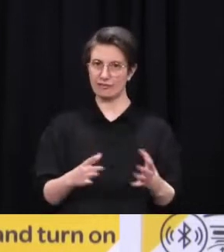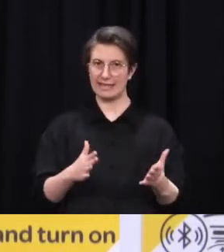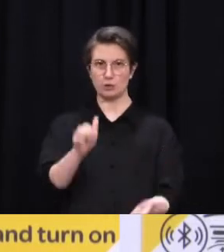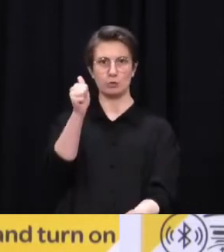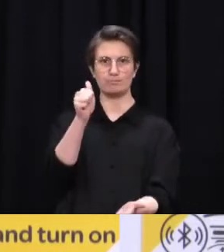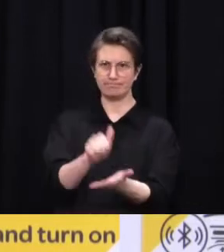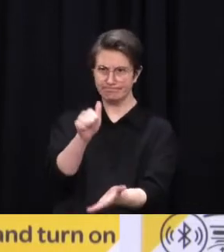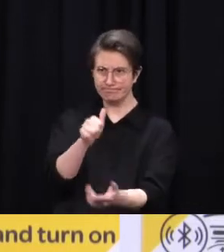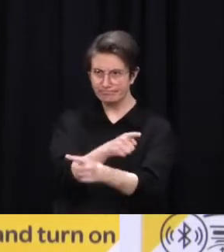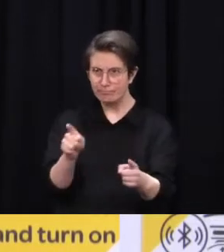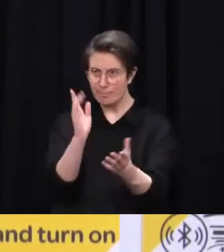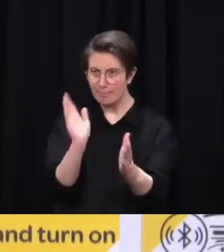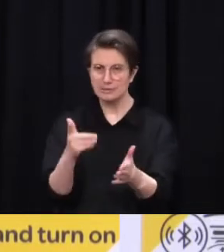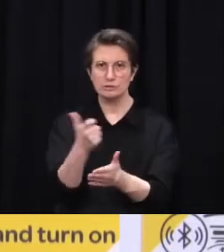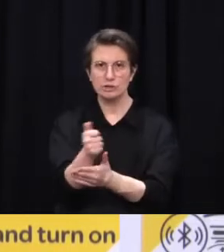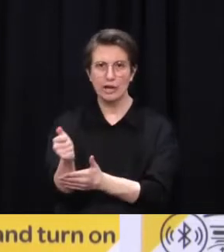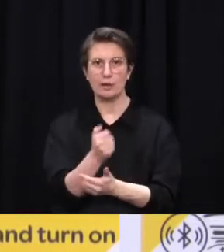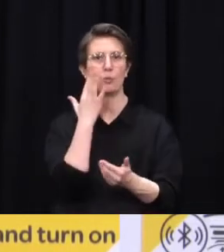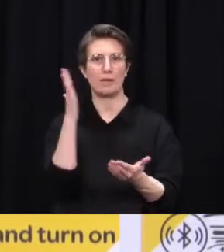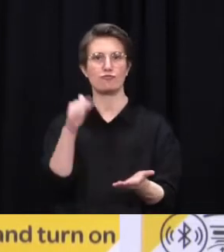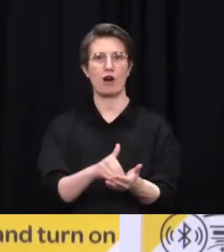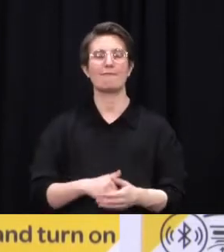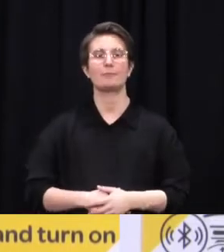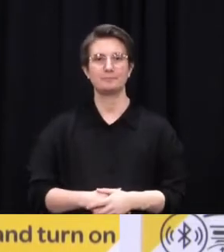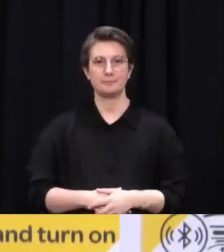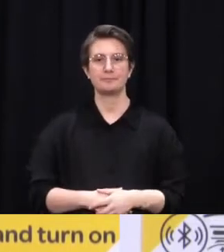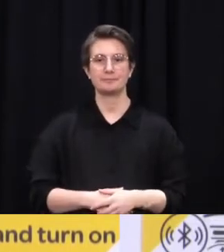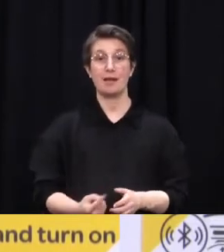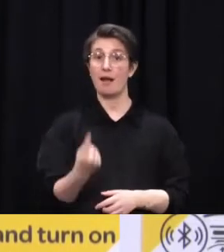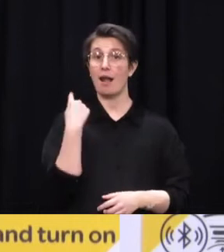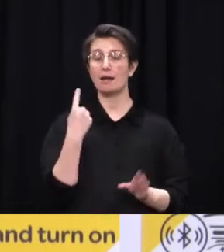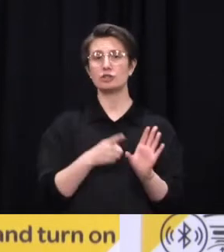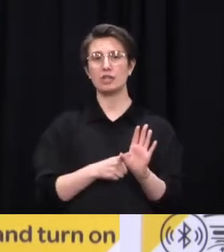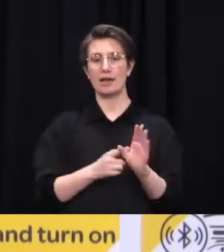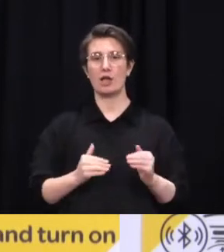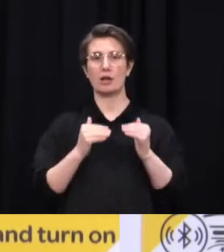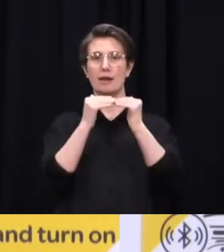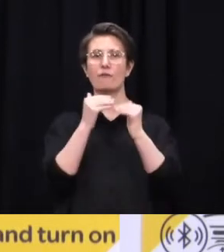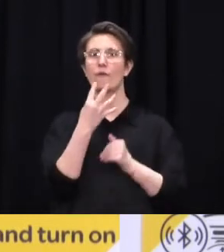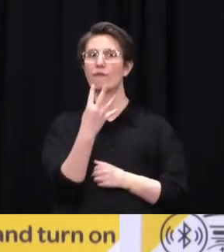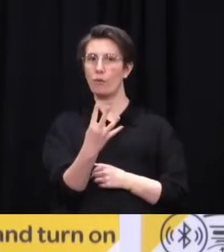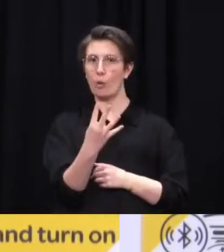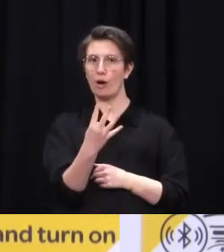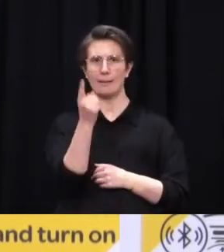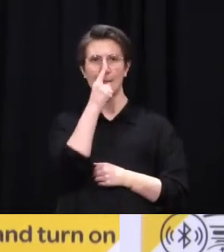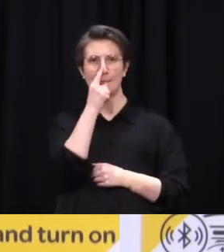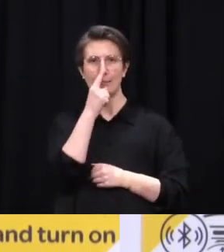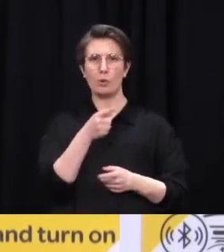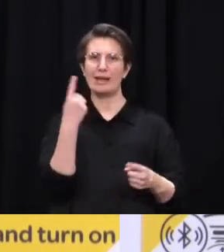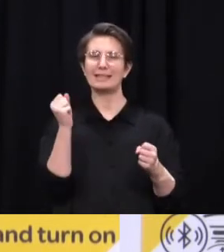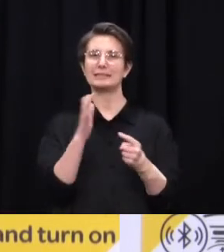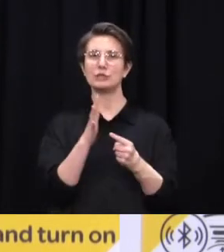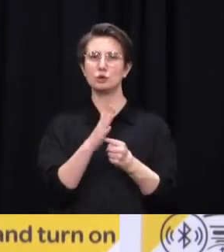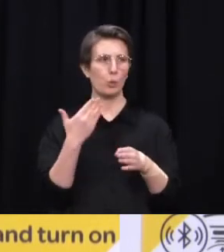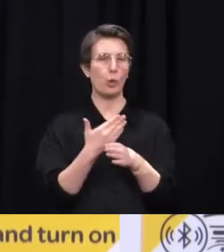for essential workers, people will recall that under alert level 4 last year we made sure that childcare arrangements were available